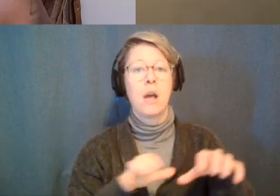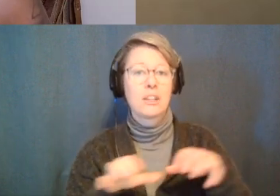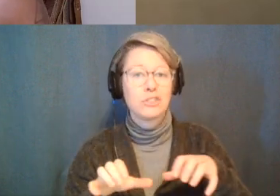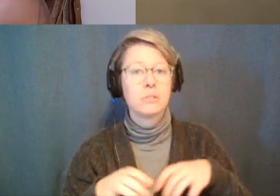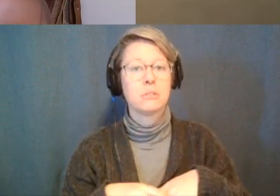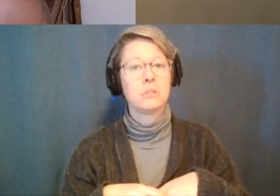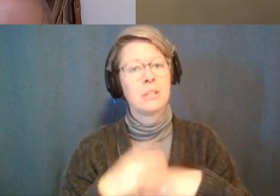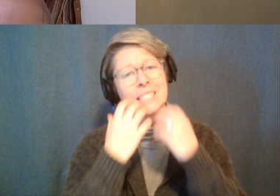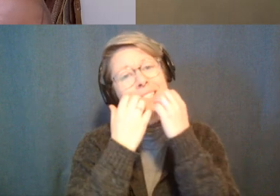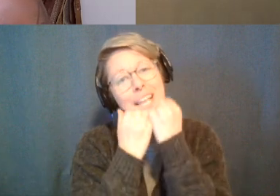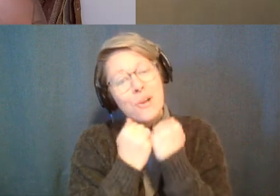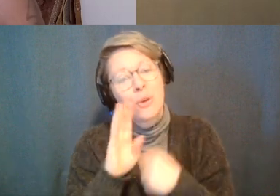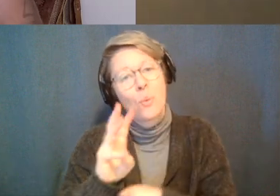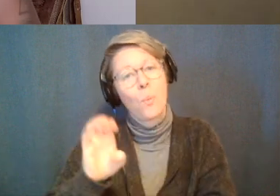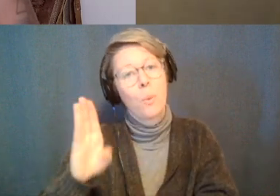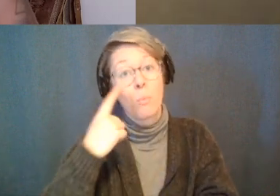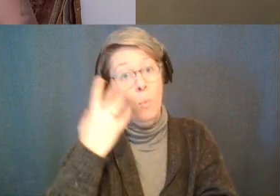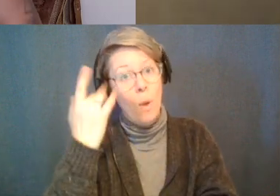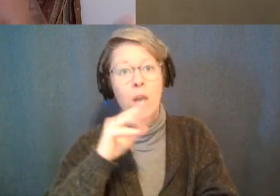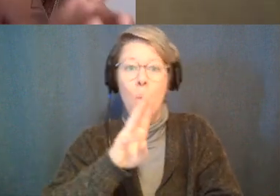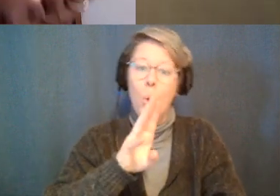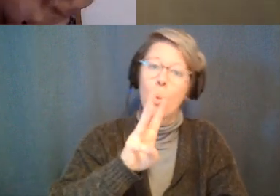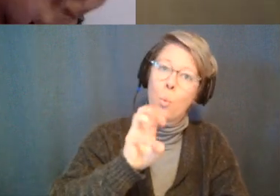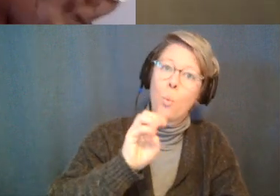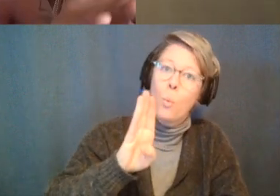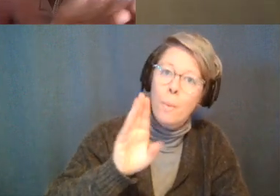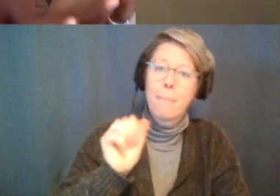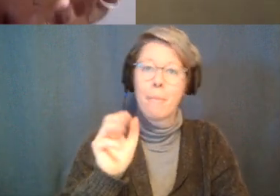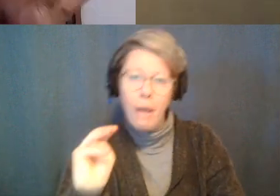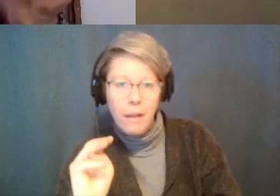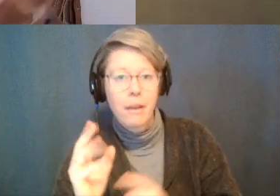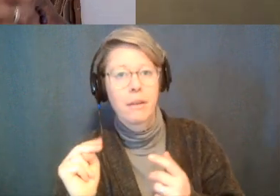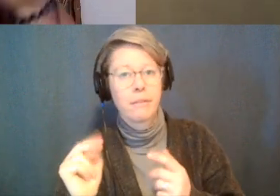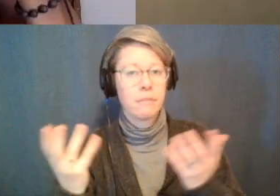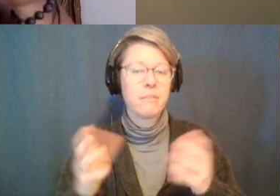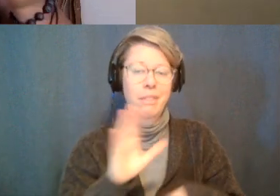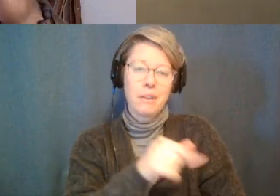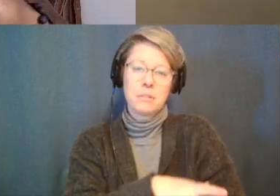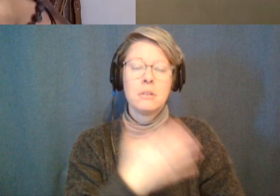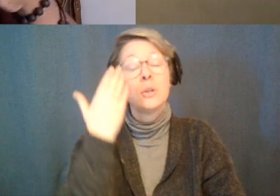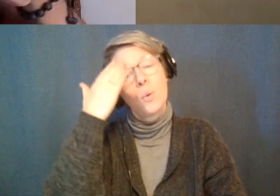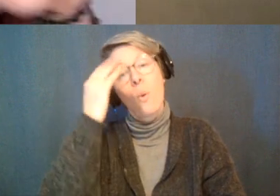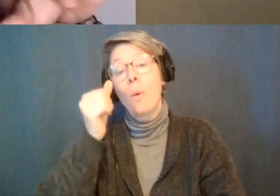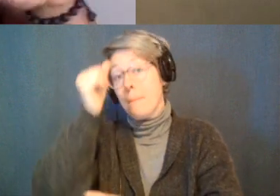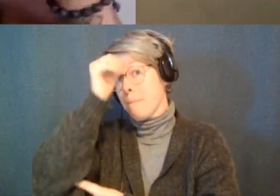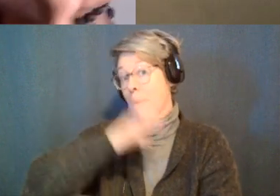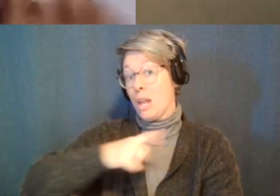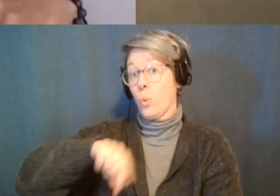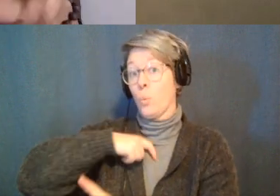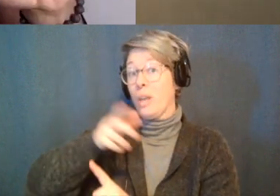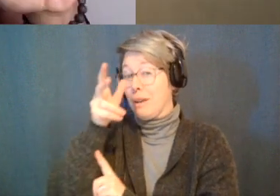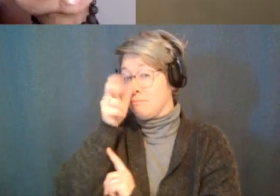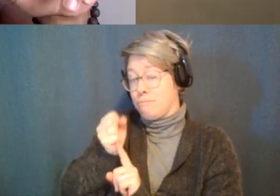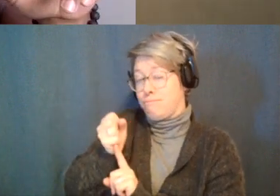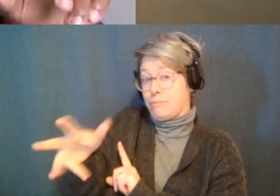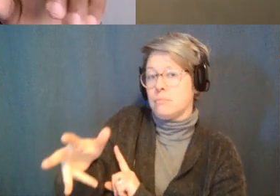there's so many things for that and with women it's like say with men um we ejaculate we're done we orgasm because